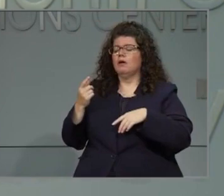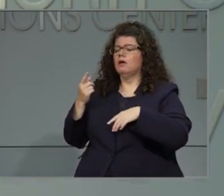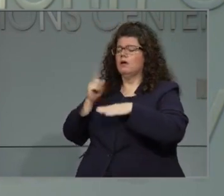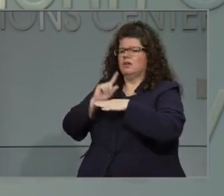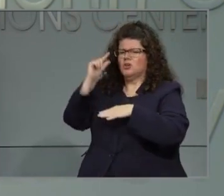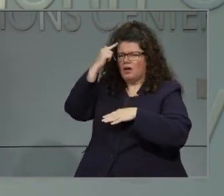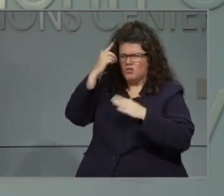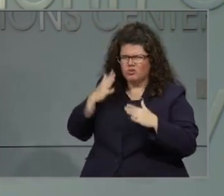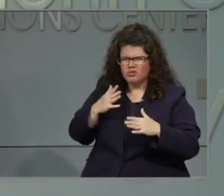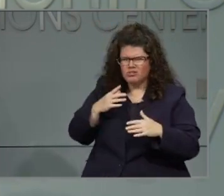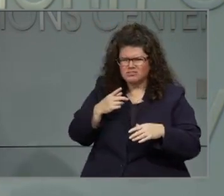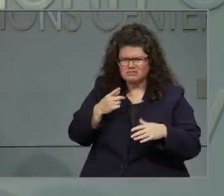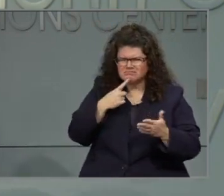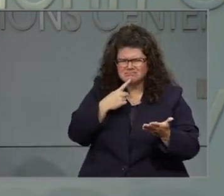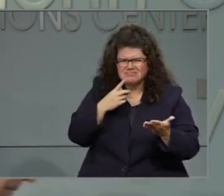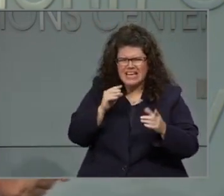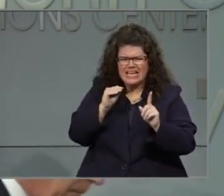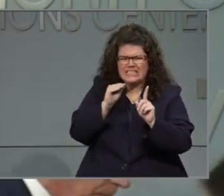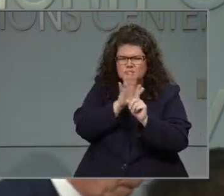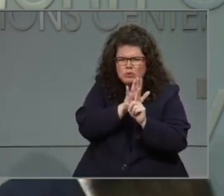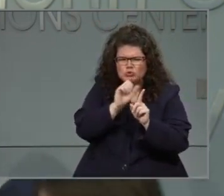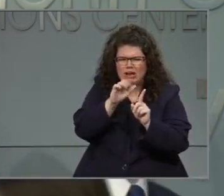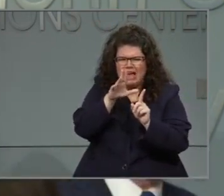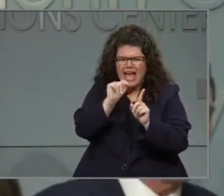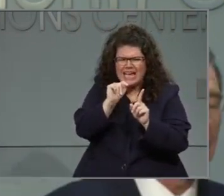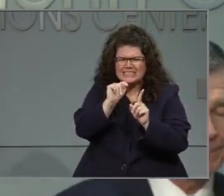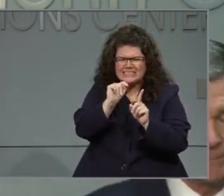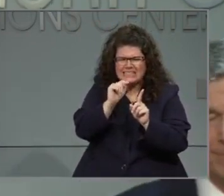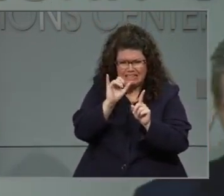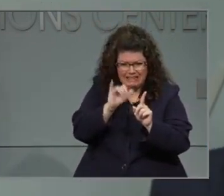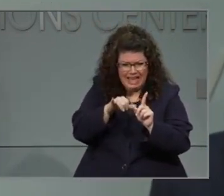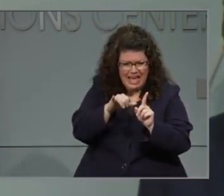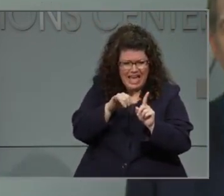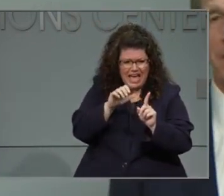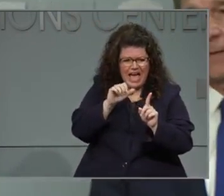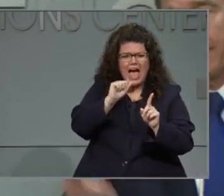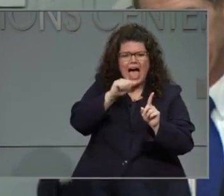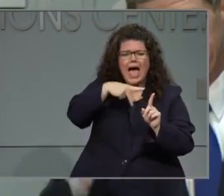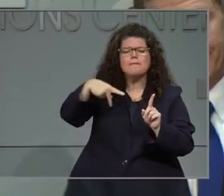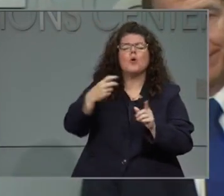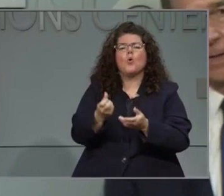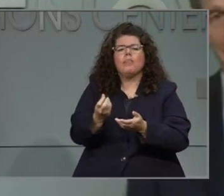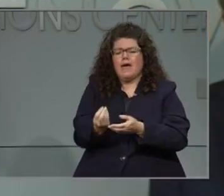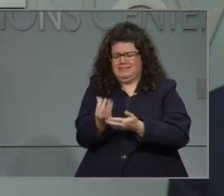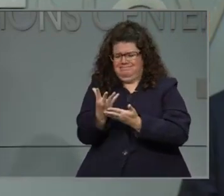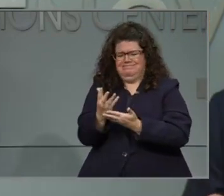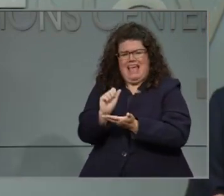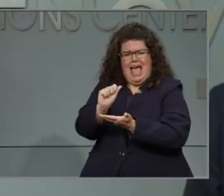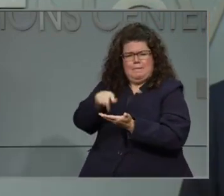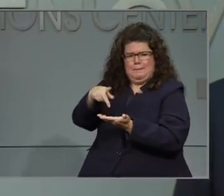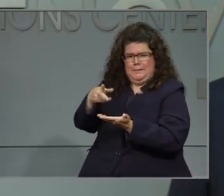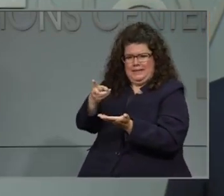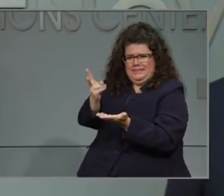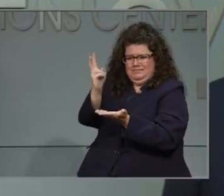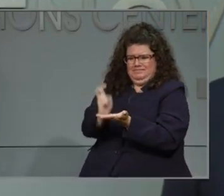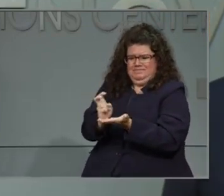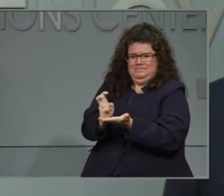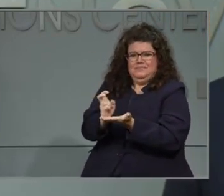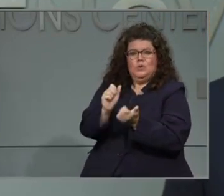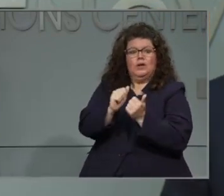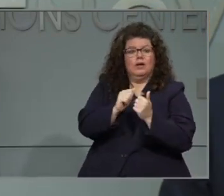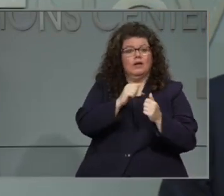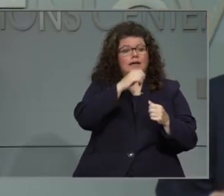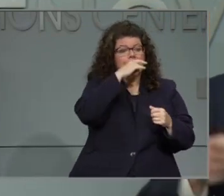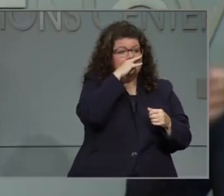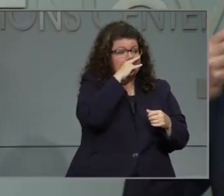Okay, I'll let you take it. The Exposure app that we talked about earlier, can you talk about how, with all these kids coming